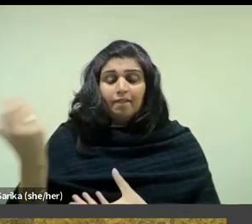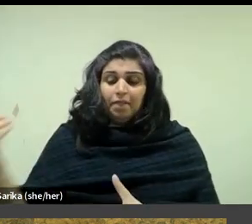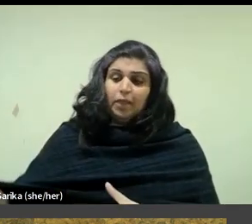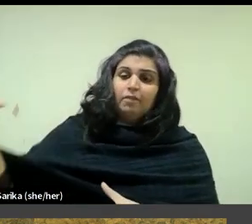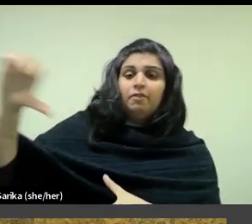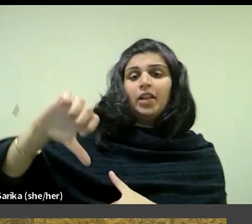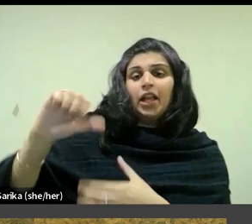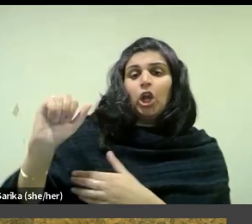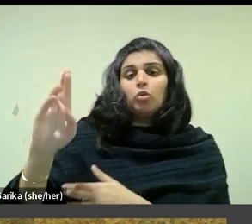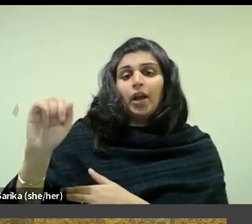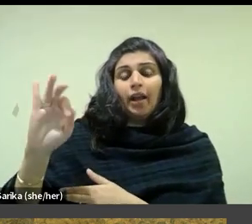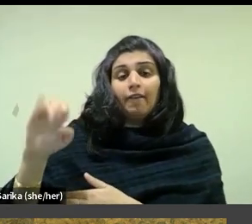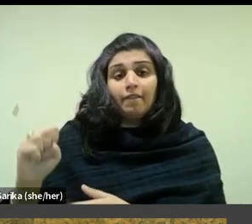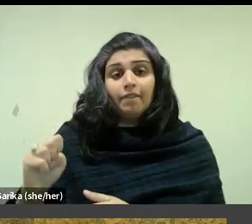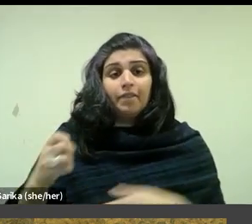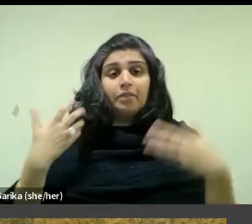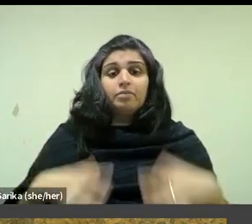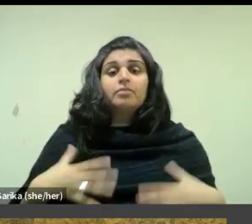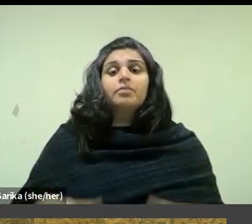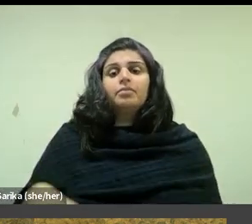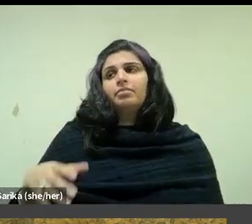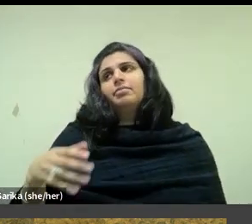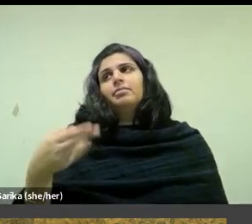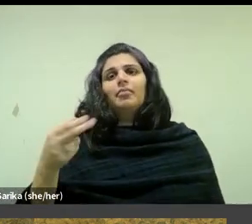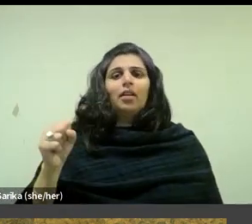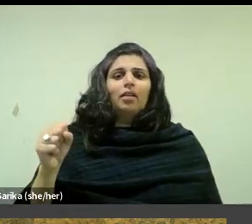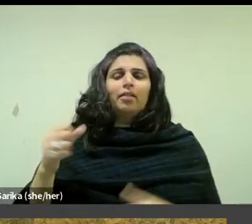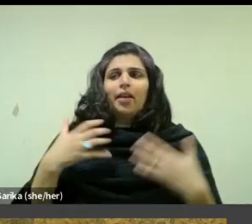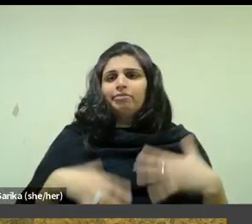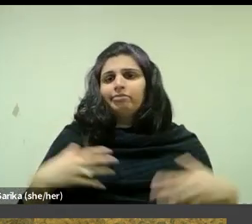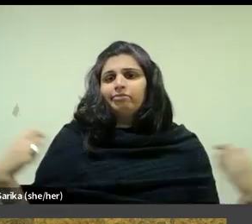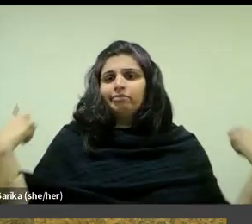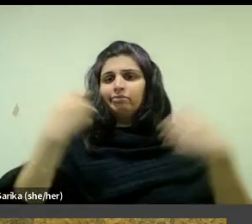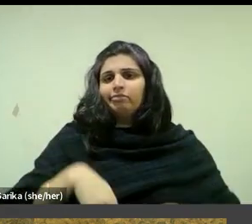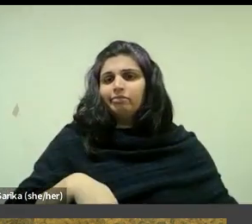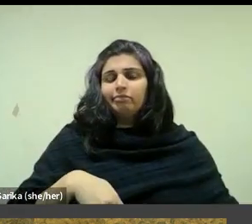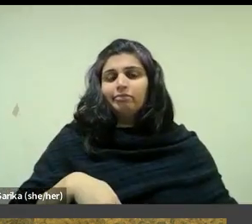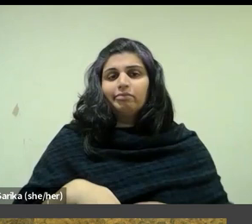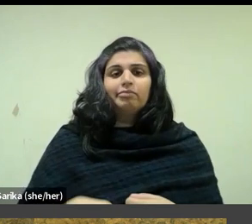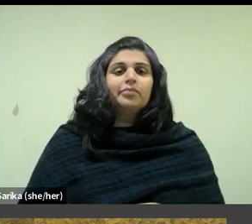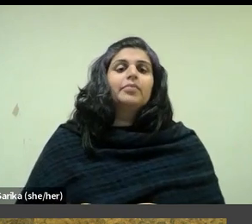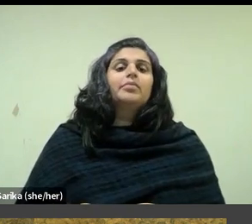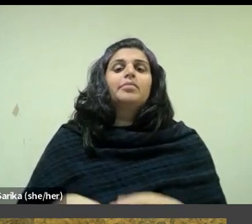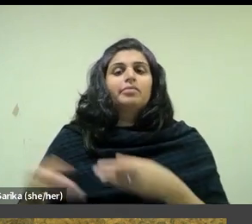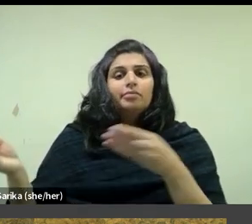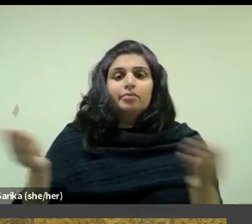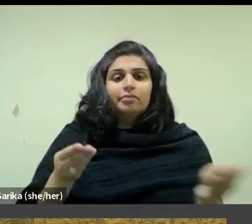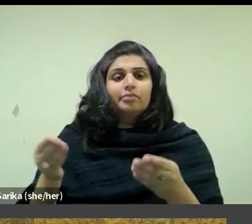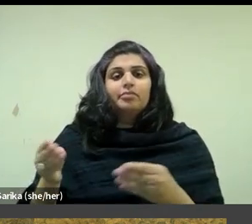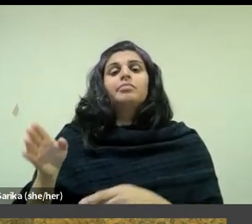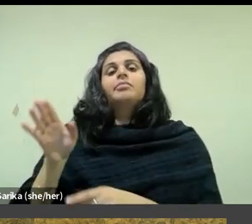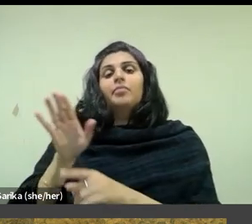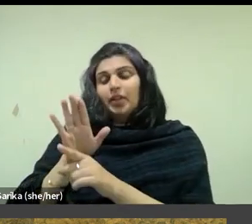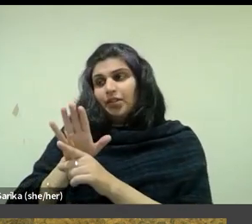housecoat, Voyard's mother is portrayed working in at least two guises to facilitate her son's artistic practice,